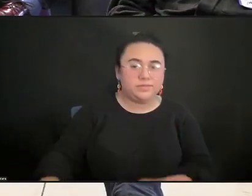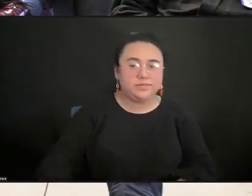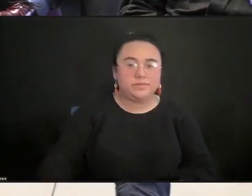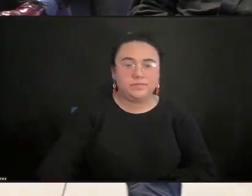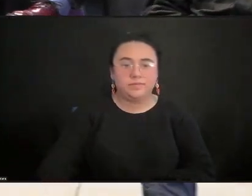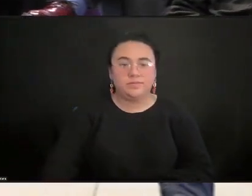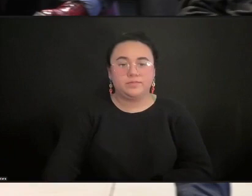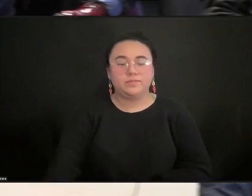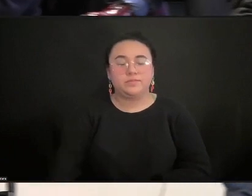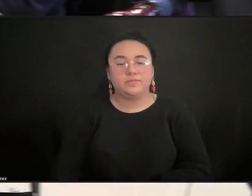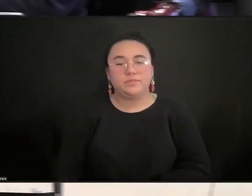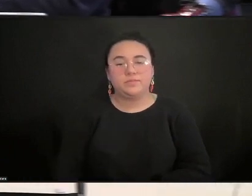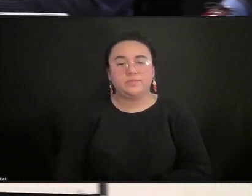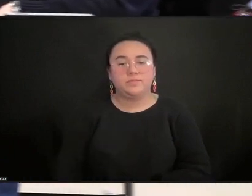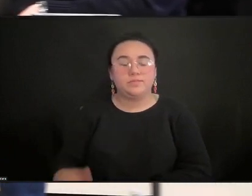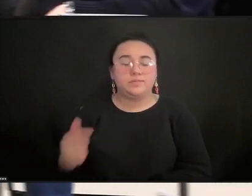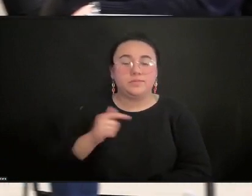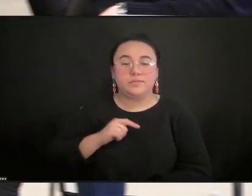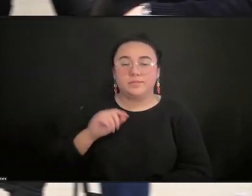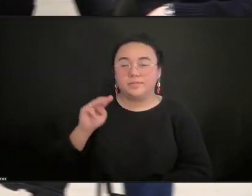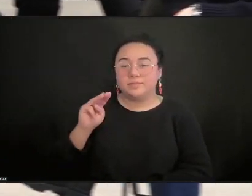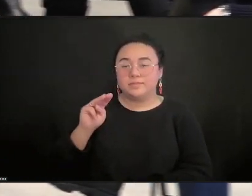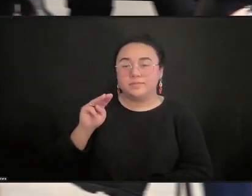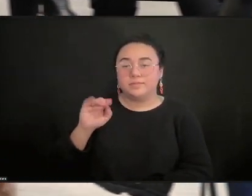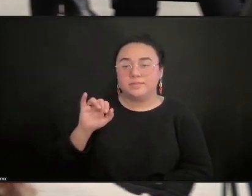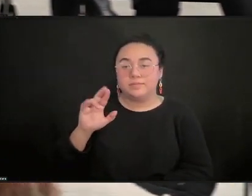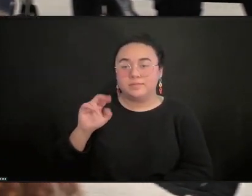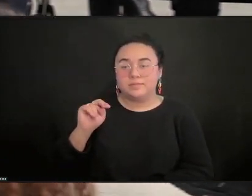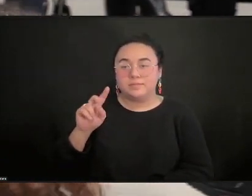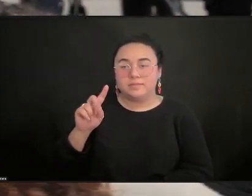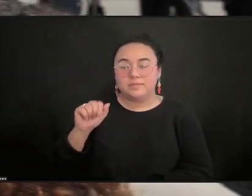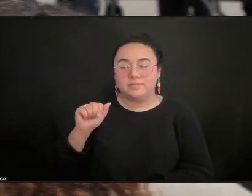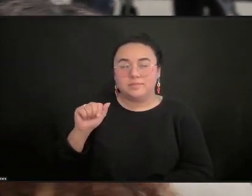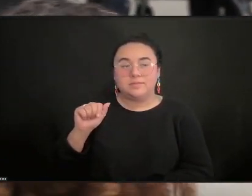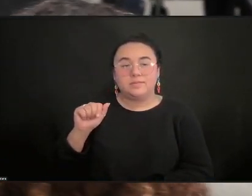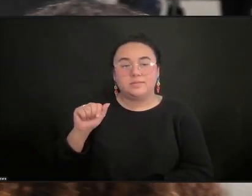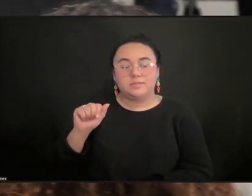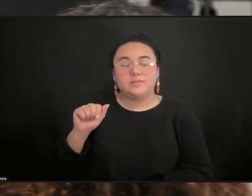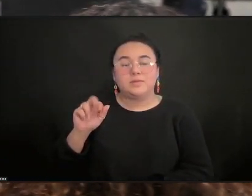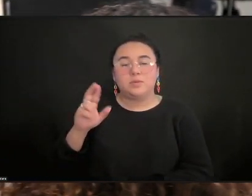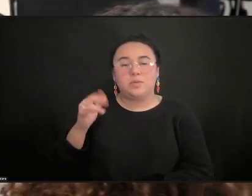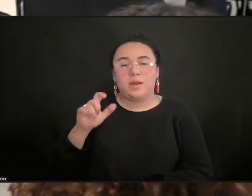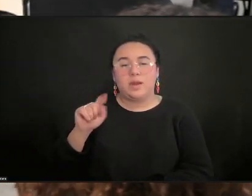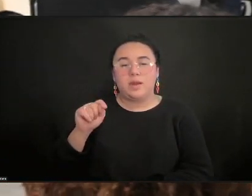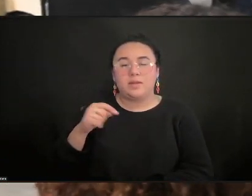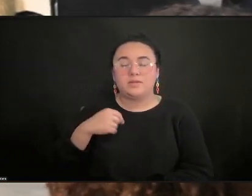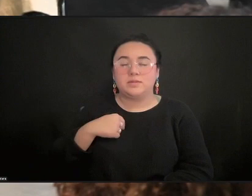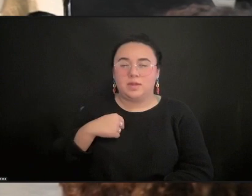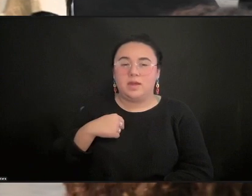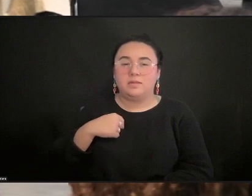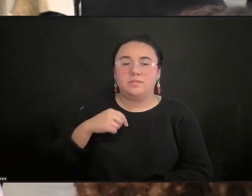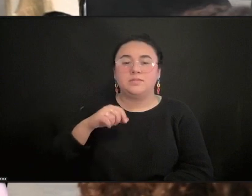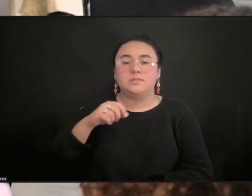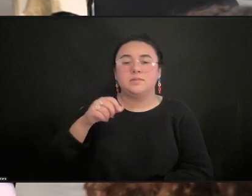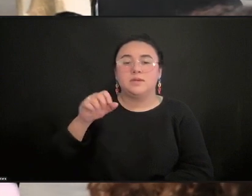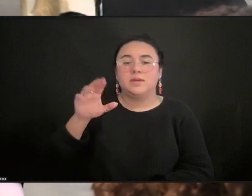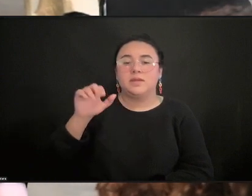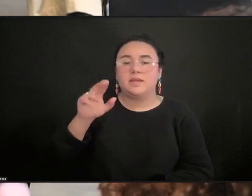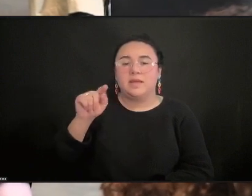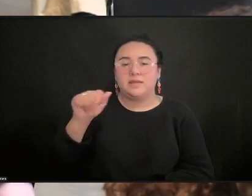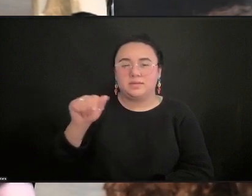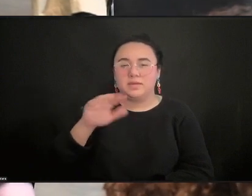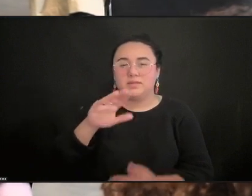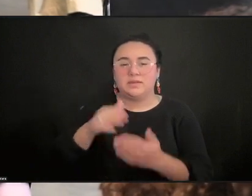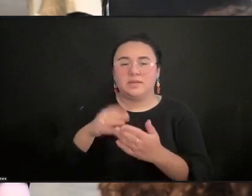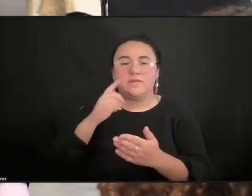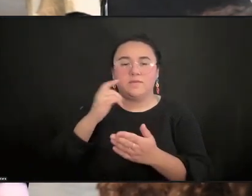Hi, everyone. My name is Miranda Wright. I'm at the Center for the Arts at Kayanta in southwest Utah now. As of four months ago, I'm a white woman with dark brown hair,